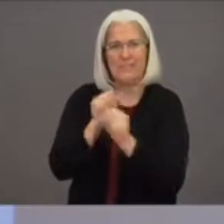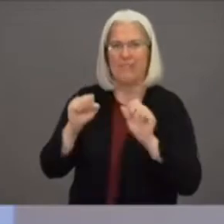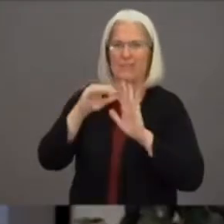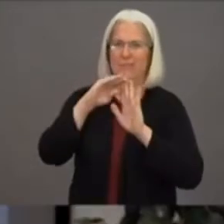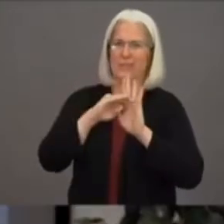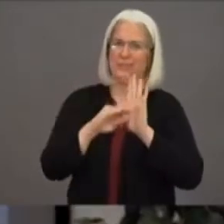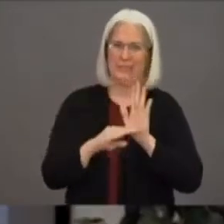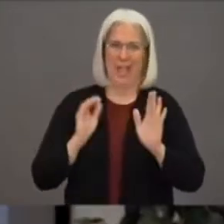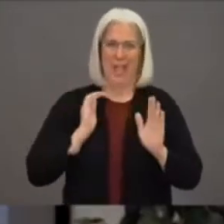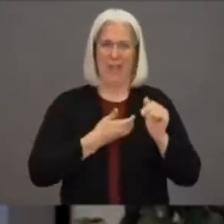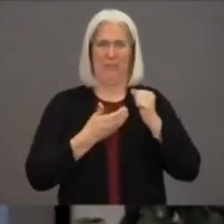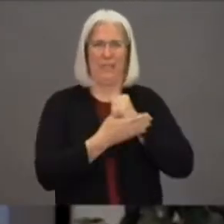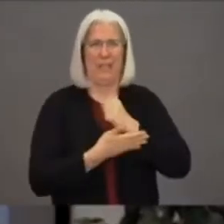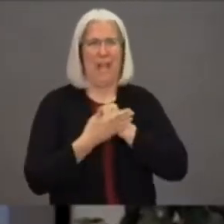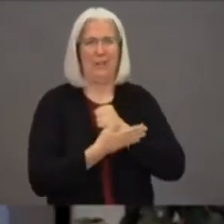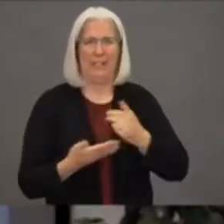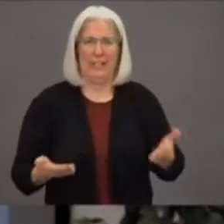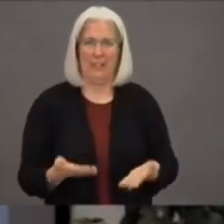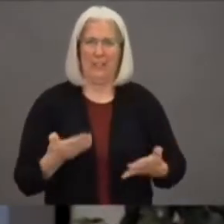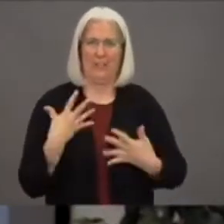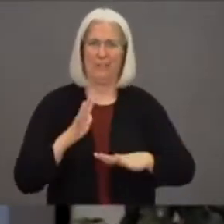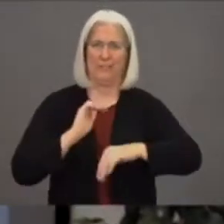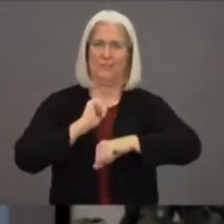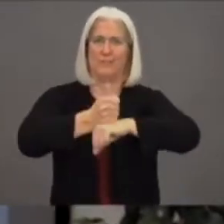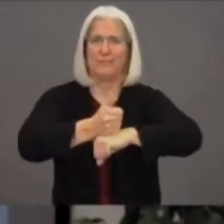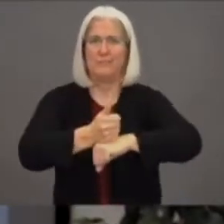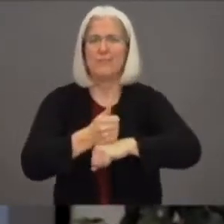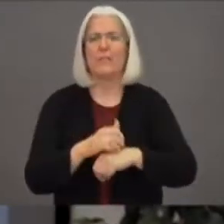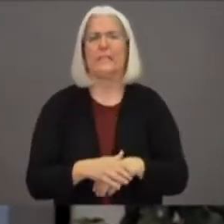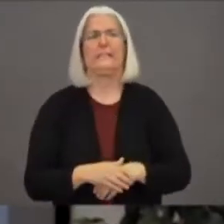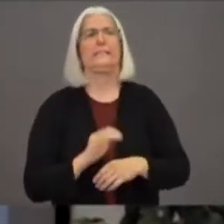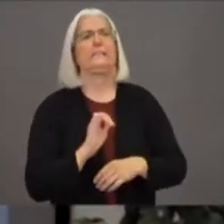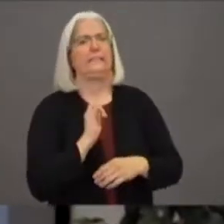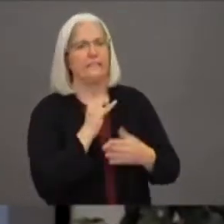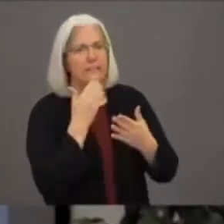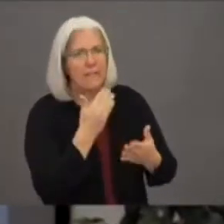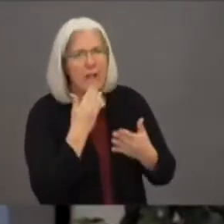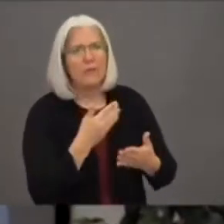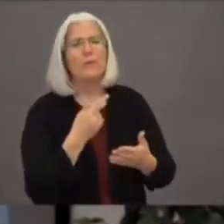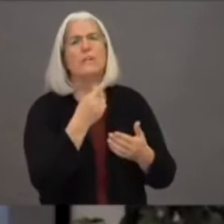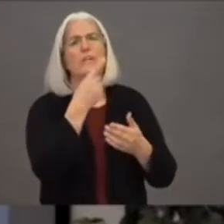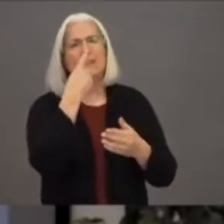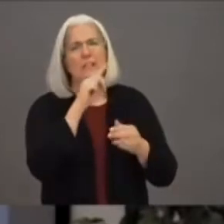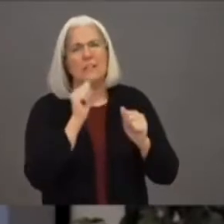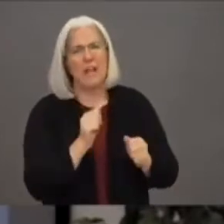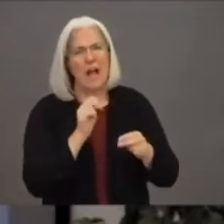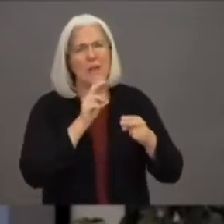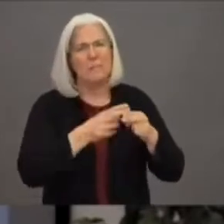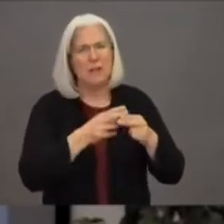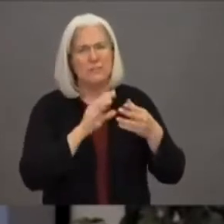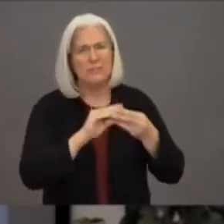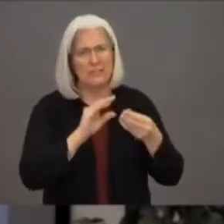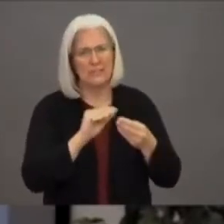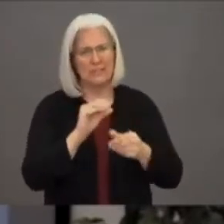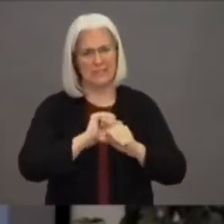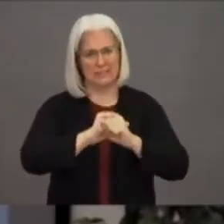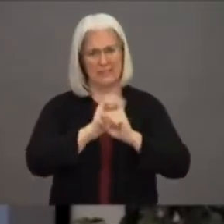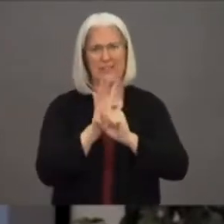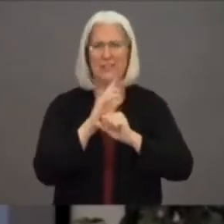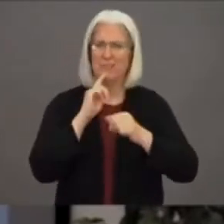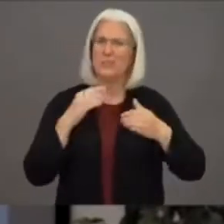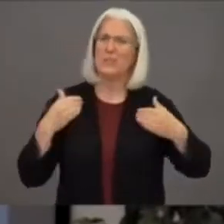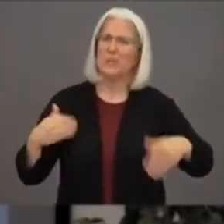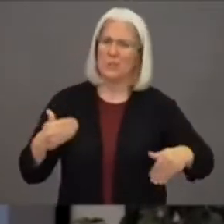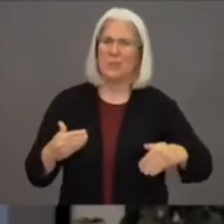Thank you. As you mentioned, know, COVID-19 is very real in our community. Our numbers are, you know, higher than they've been. And I know a lot of